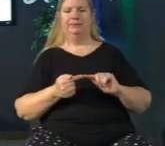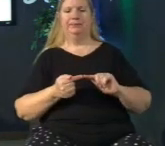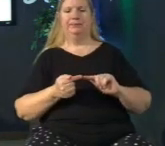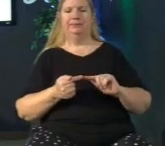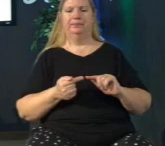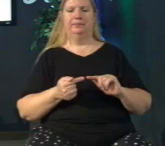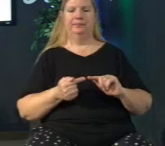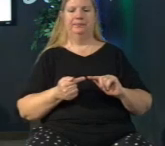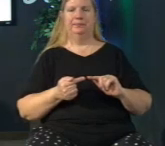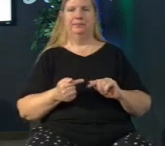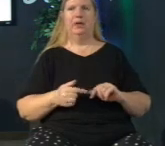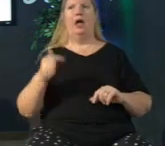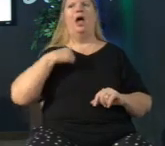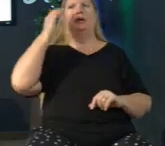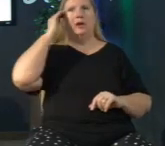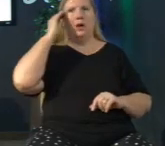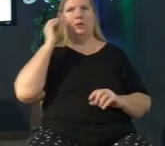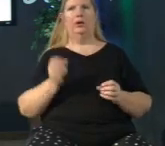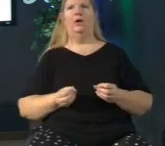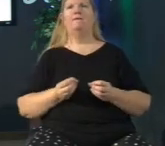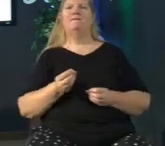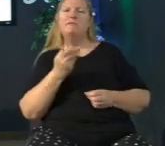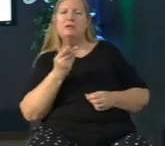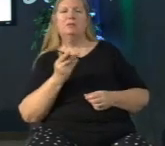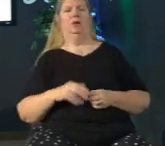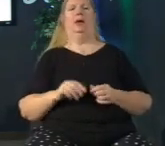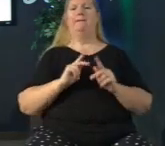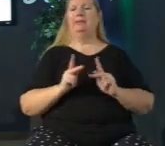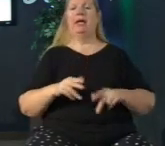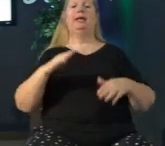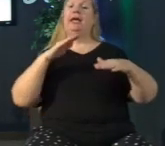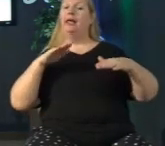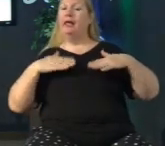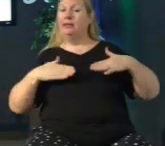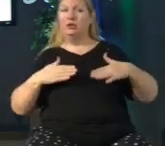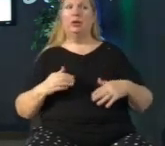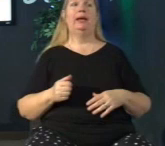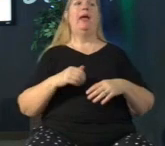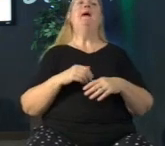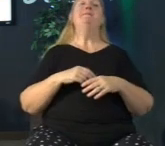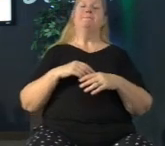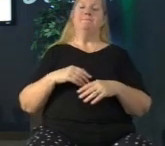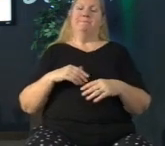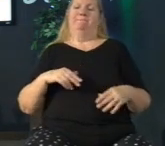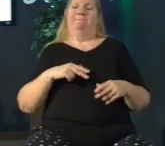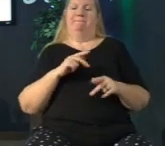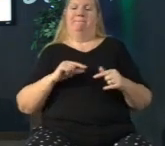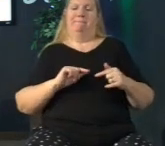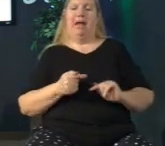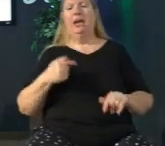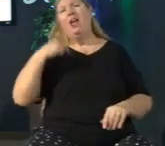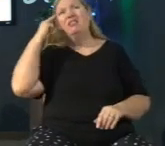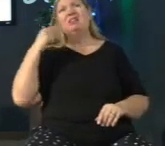I know very few people who enjoy pain I don't like pain I'd like to think I have a high tolerance